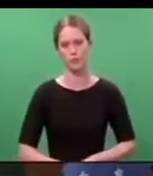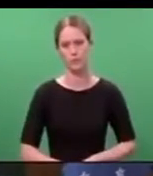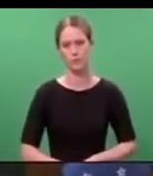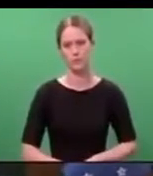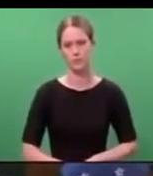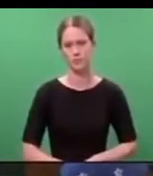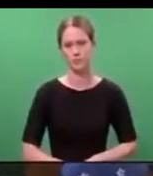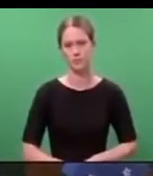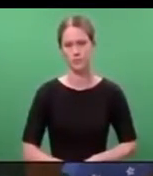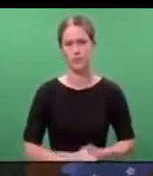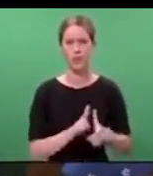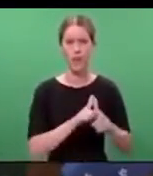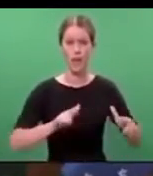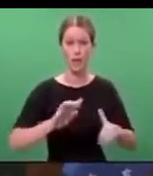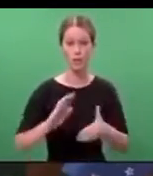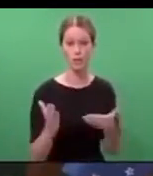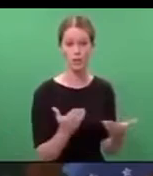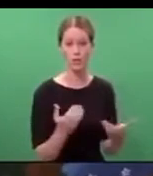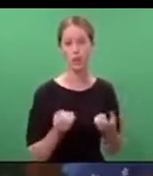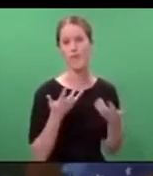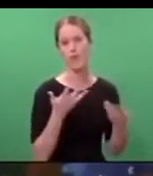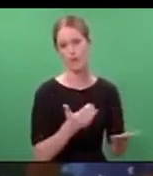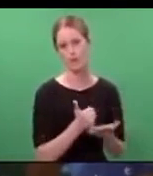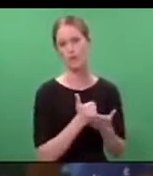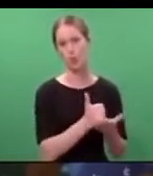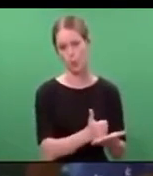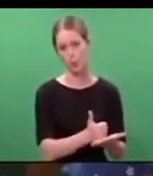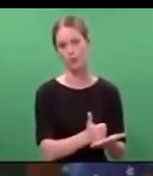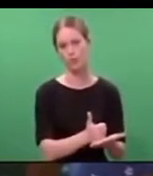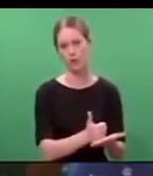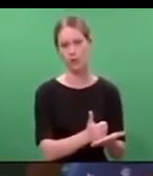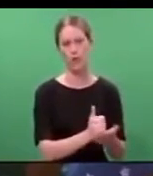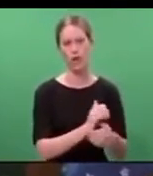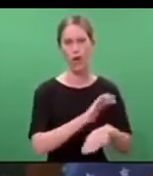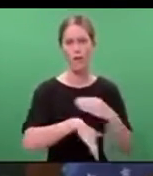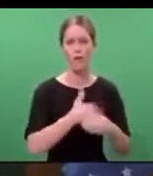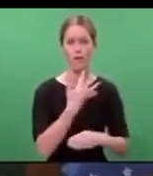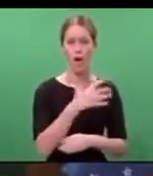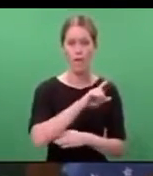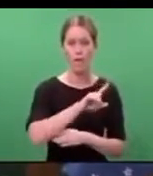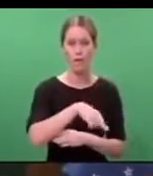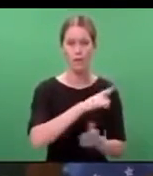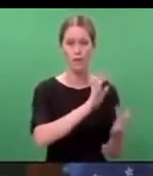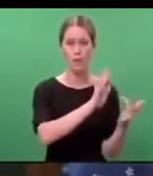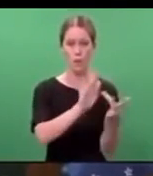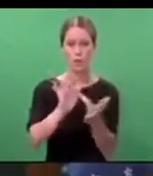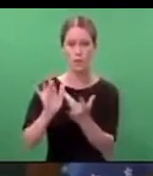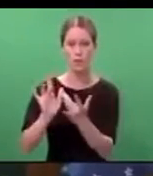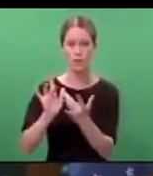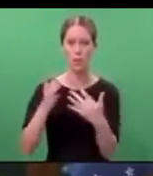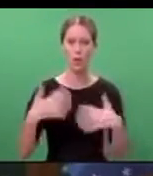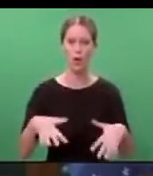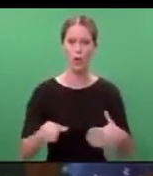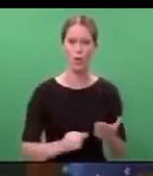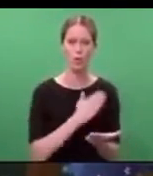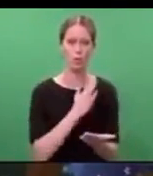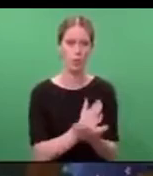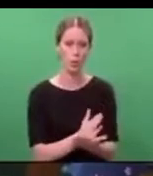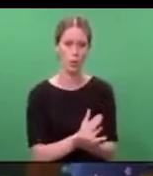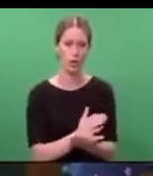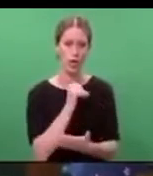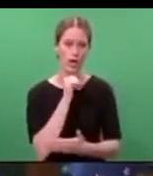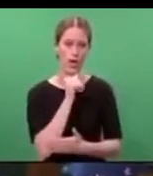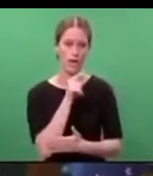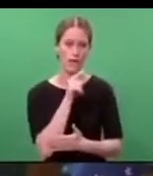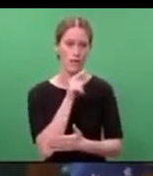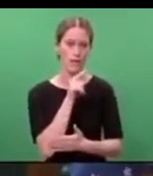Our language service has also provided support from more than 5,000 contacts, ensuring whether you